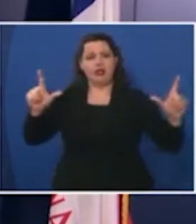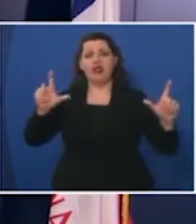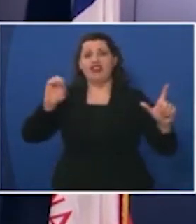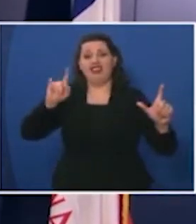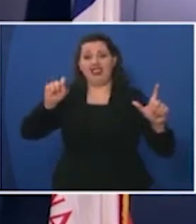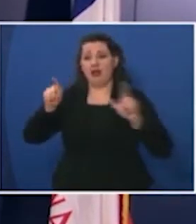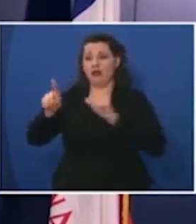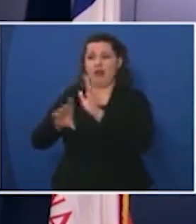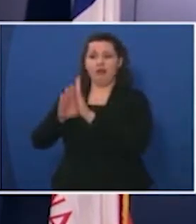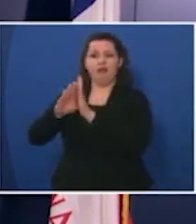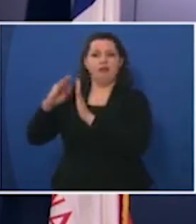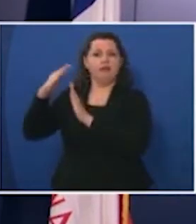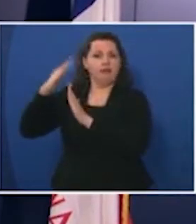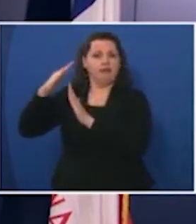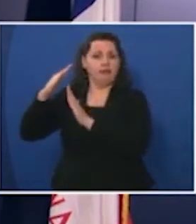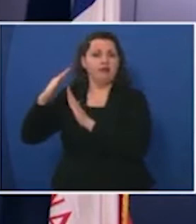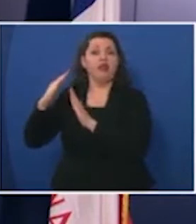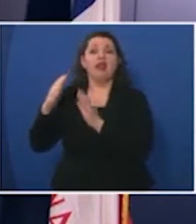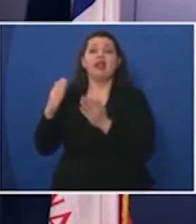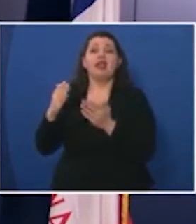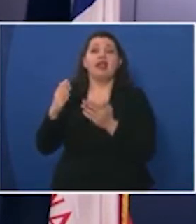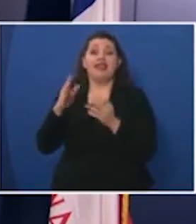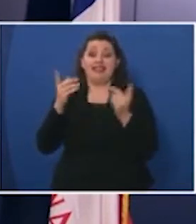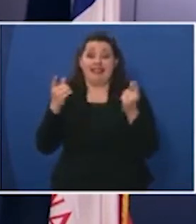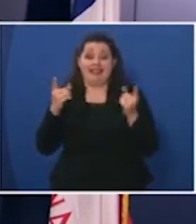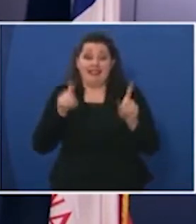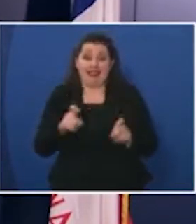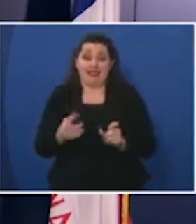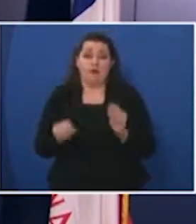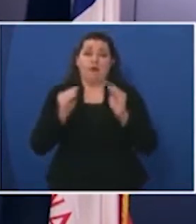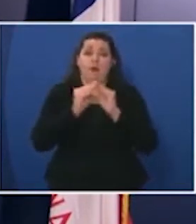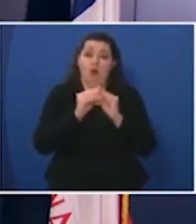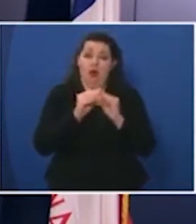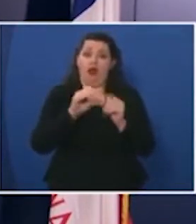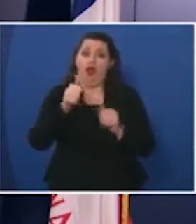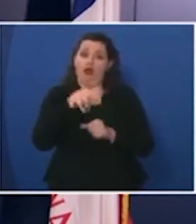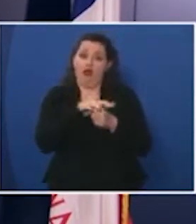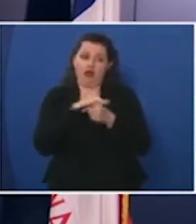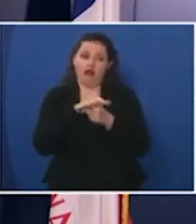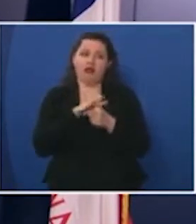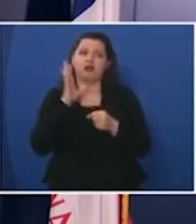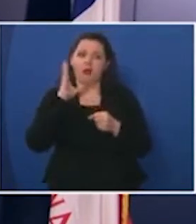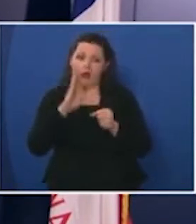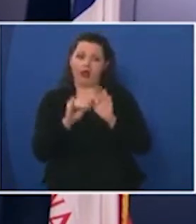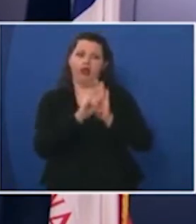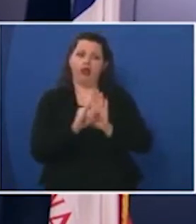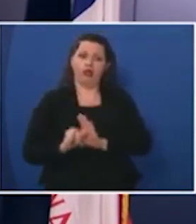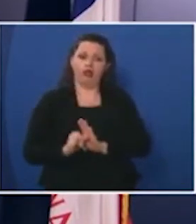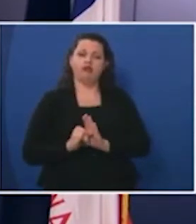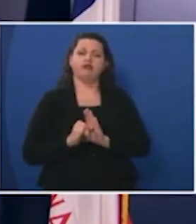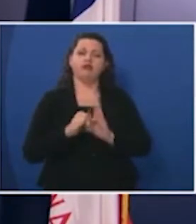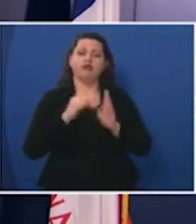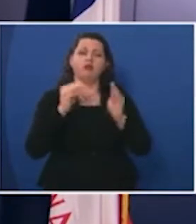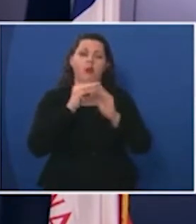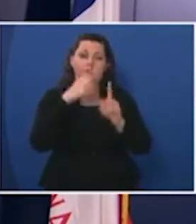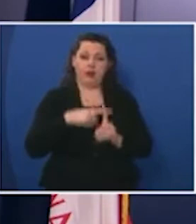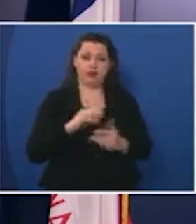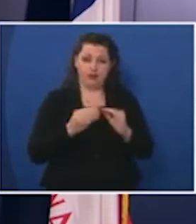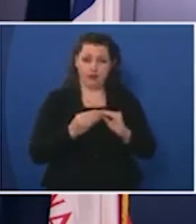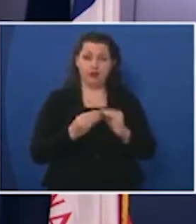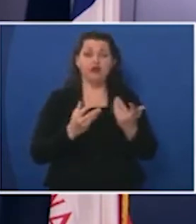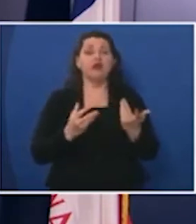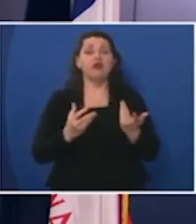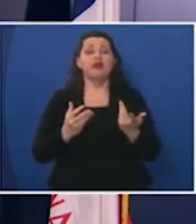peaked and as increased testing occurs in other areas we do expect to find continue to find increased case counts the governor